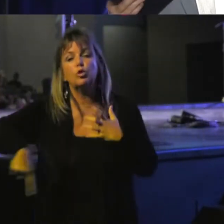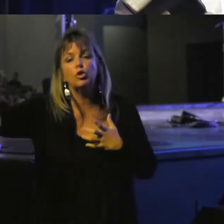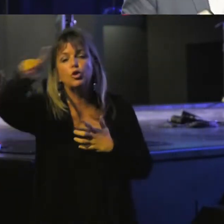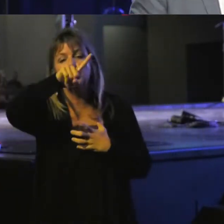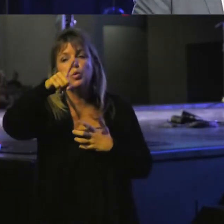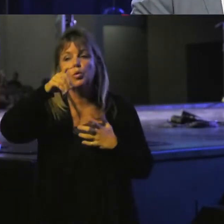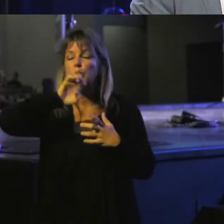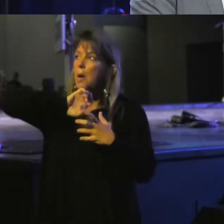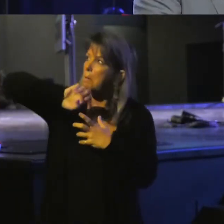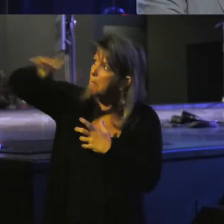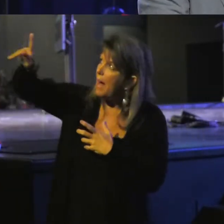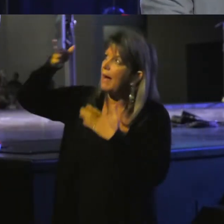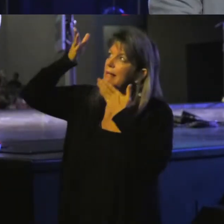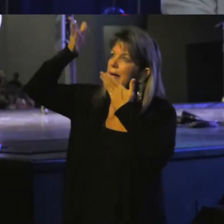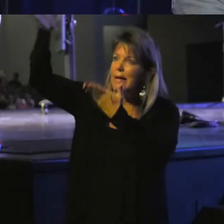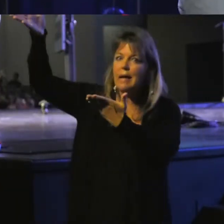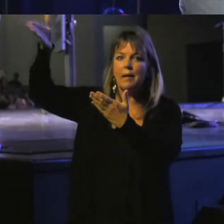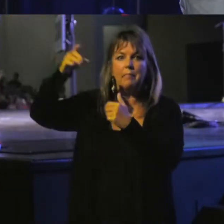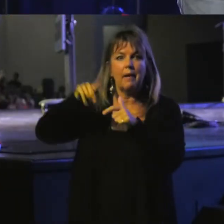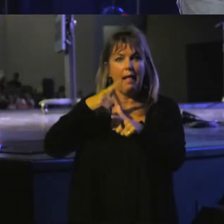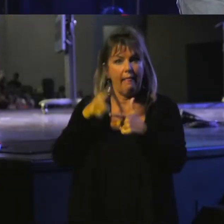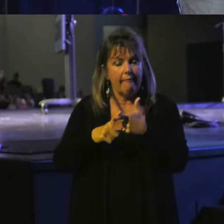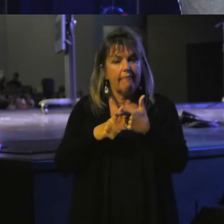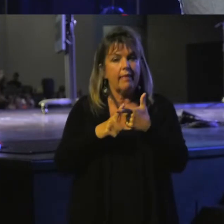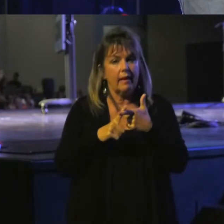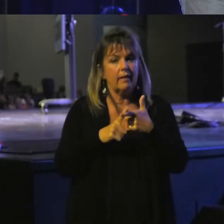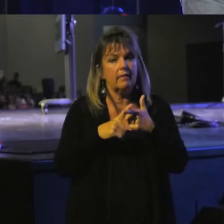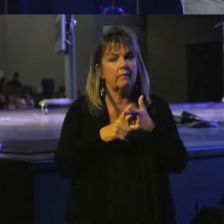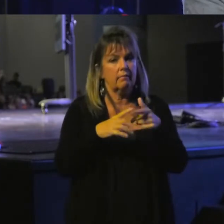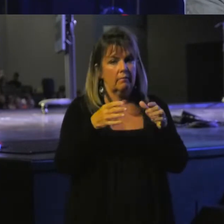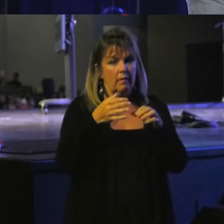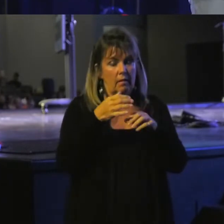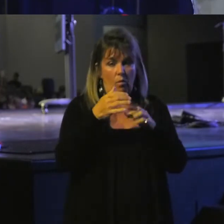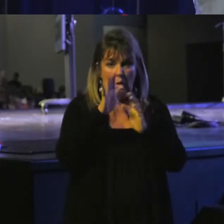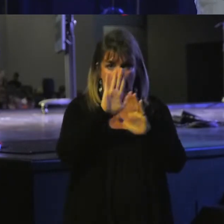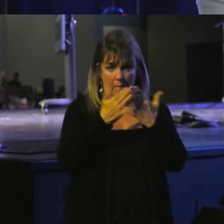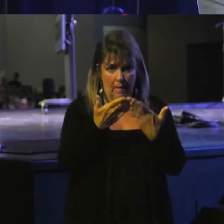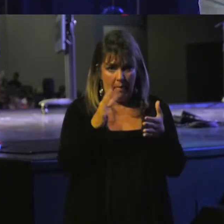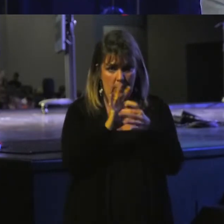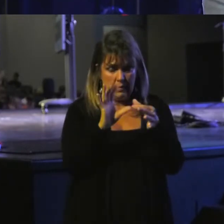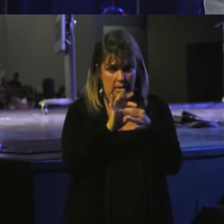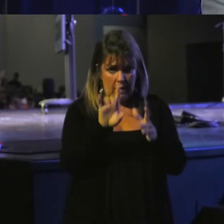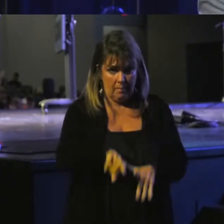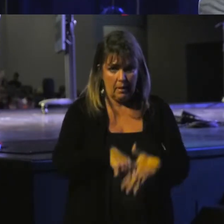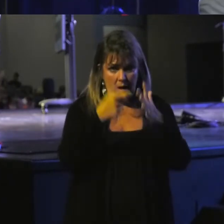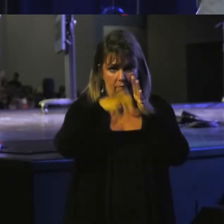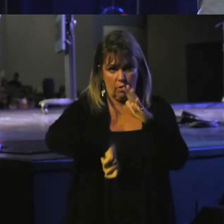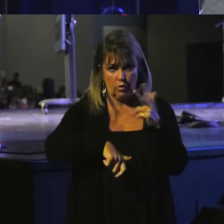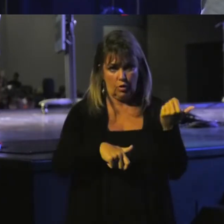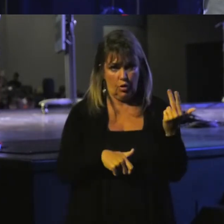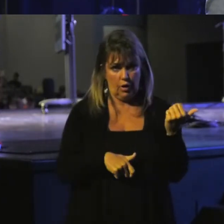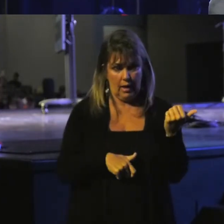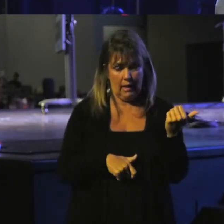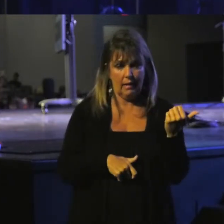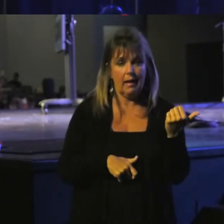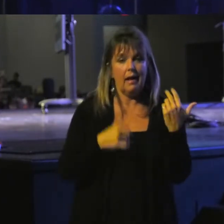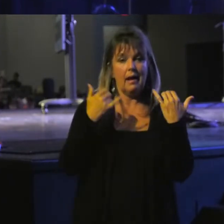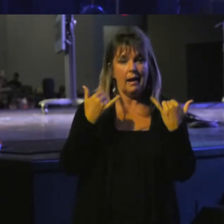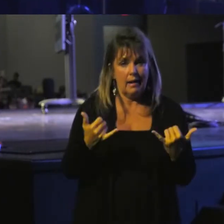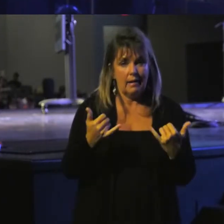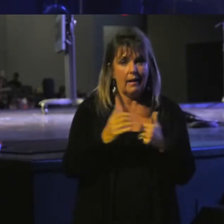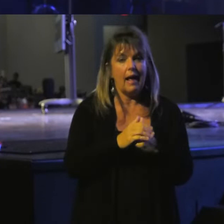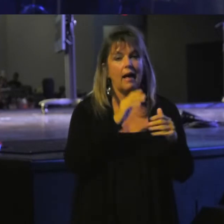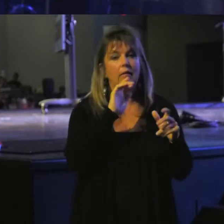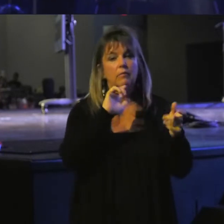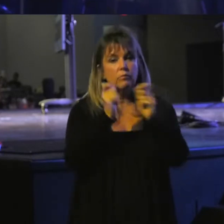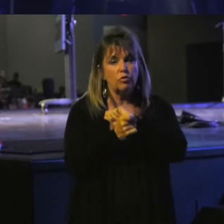to him. And then to me, he makes the statement of the chapter. Look what the Bible says, beginning in verse 13. Now, therefore, mend your